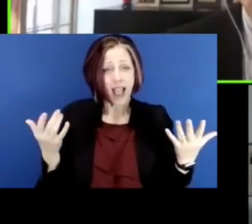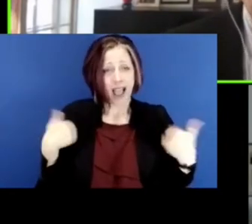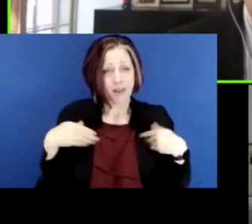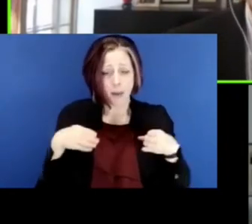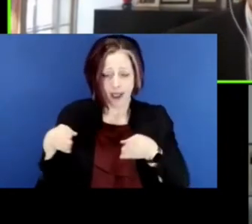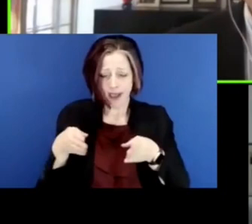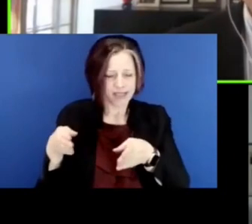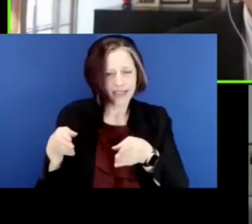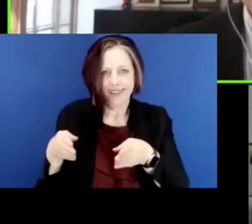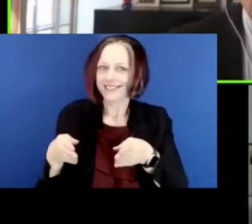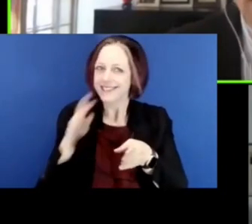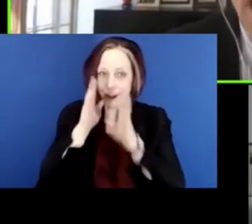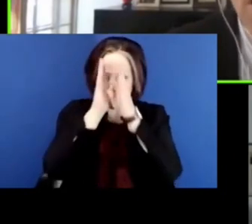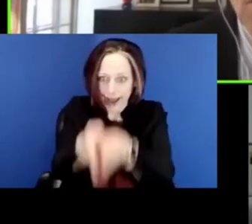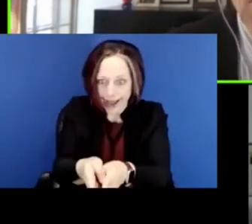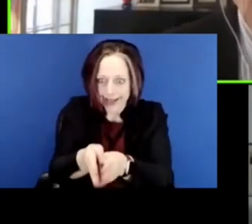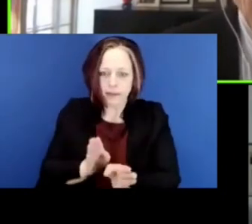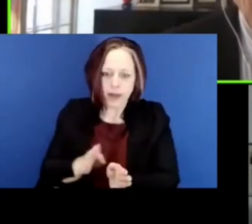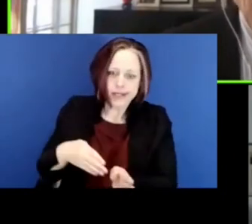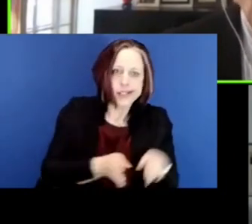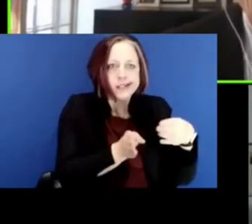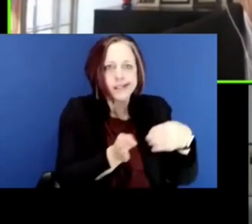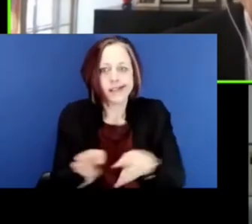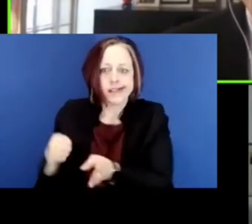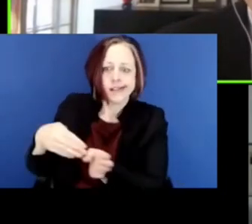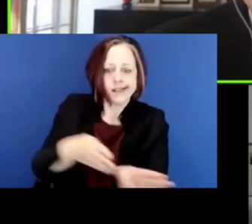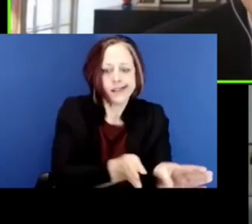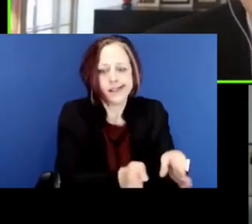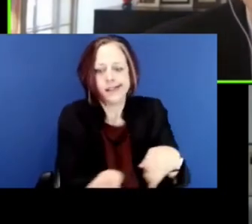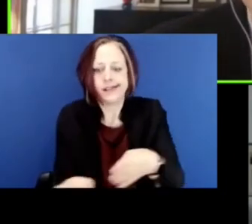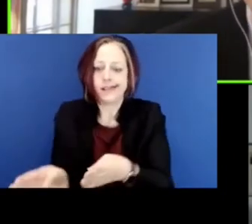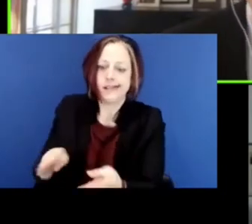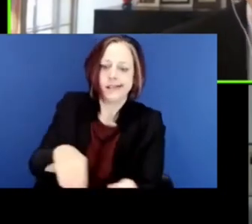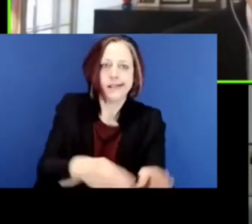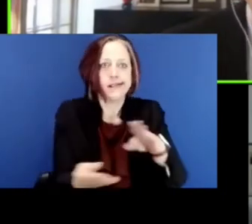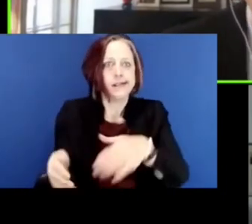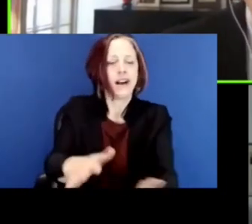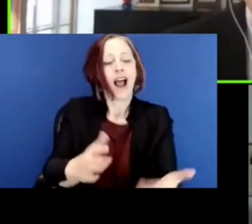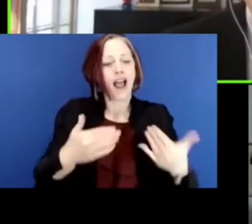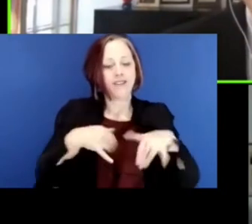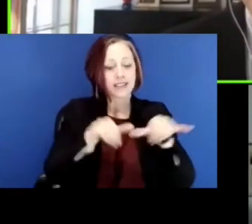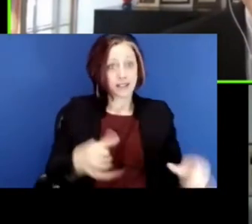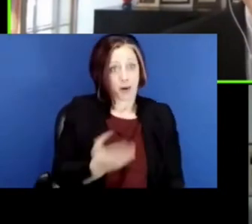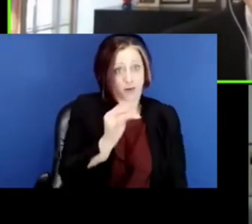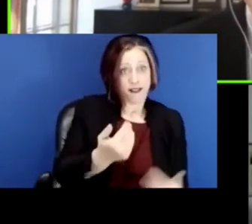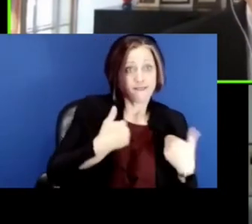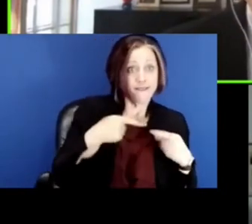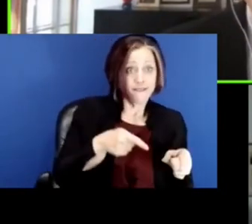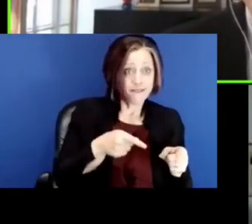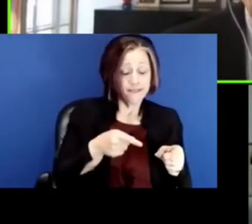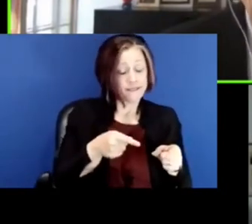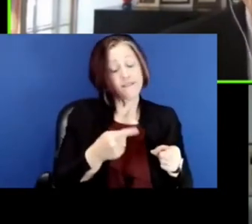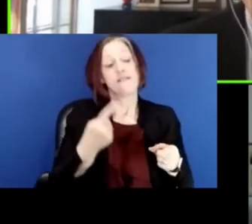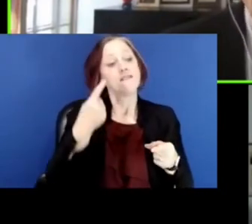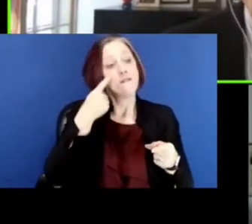that's not a straight path, but goes in and out. And we have this system of Minnesota for